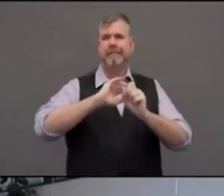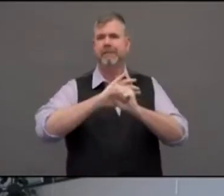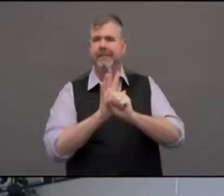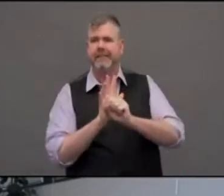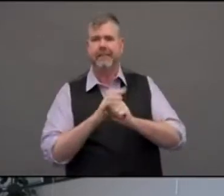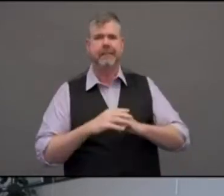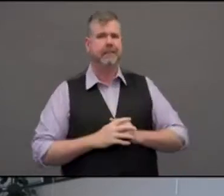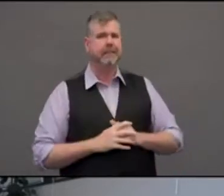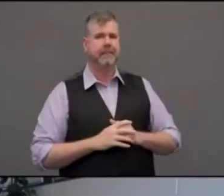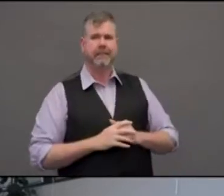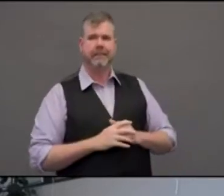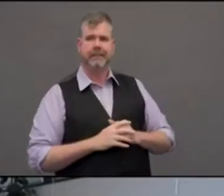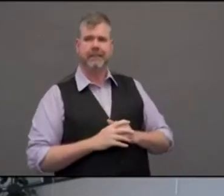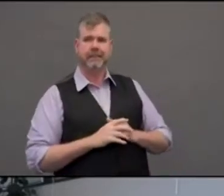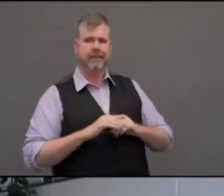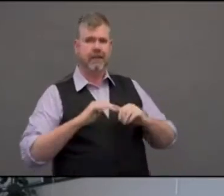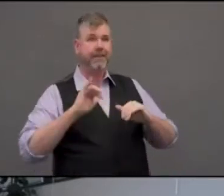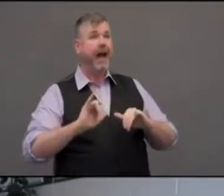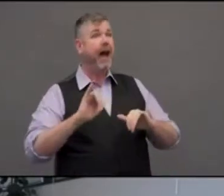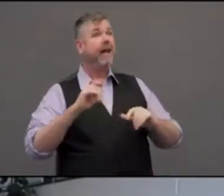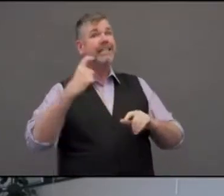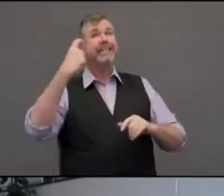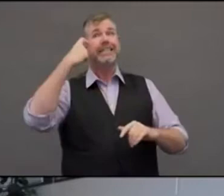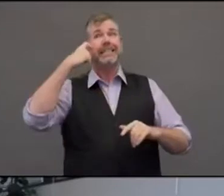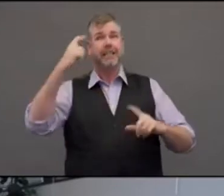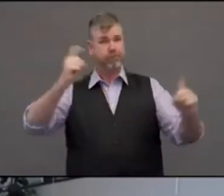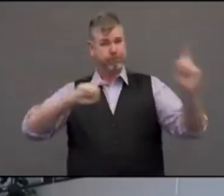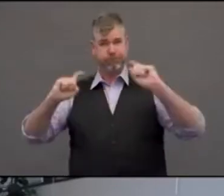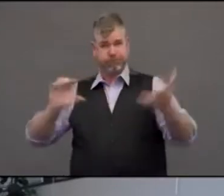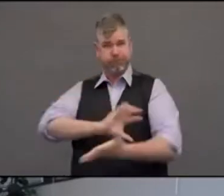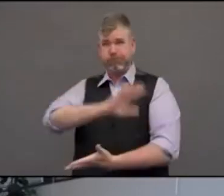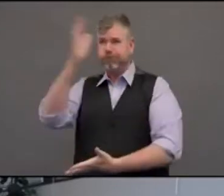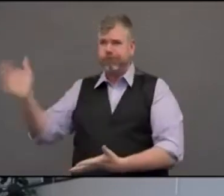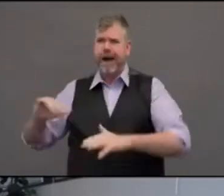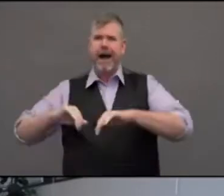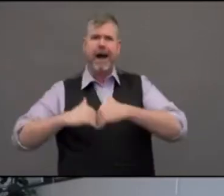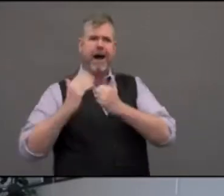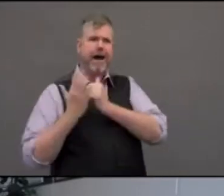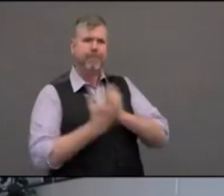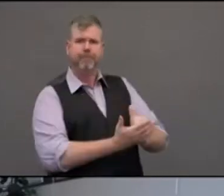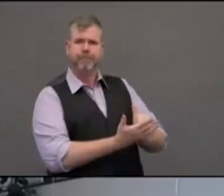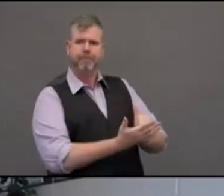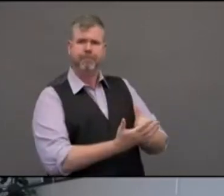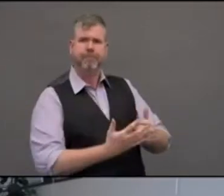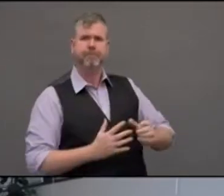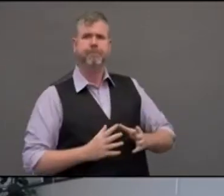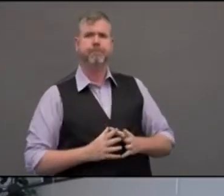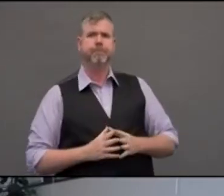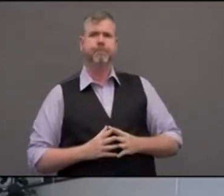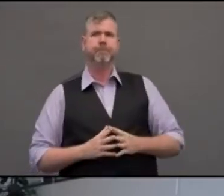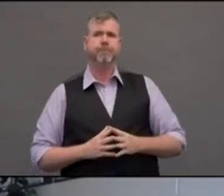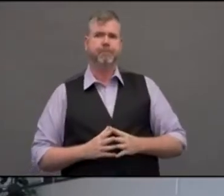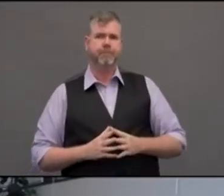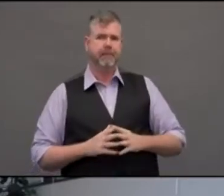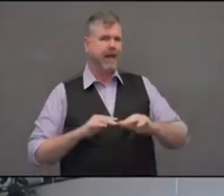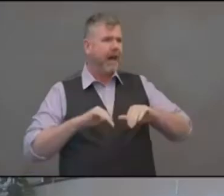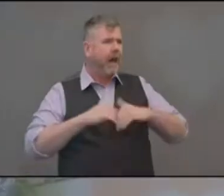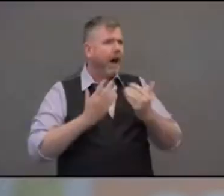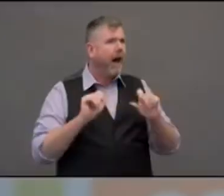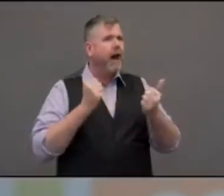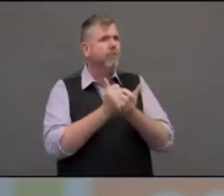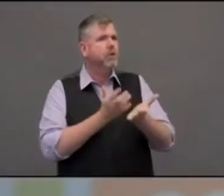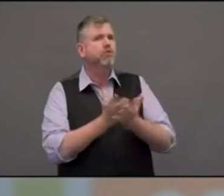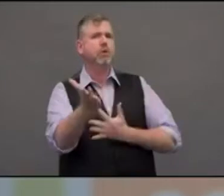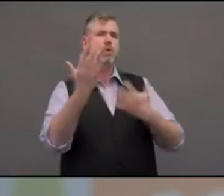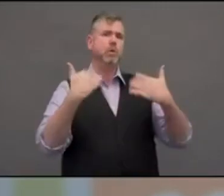from the community made a difference to you and your colleagues personally? How has it helped you get through this difficult time? Sure. It